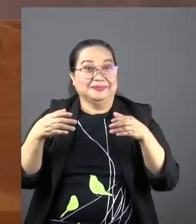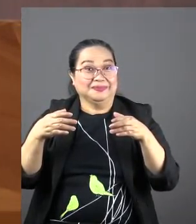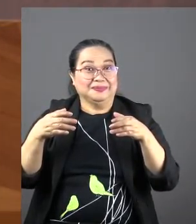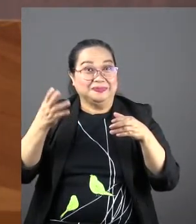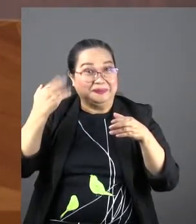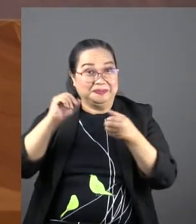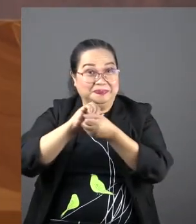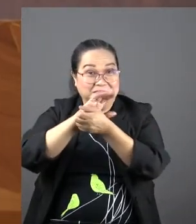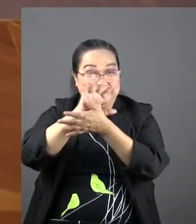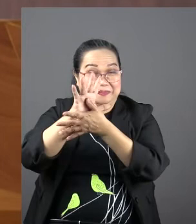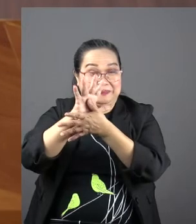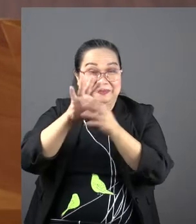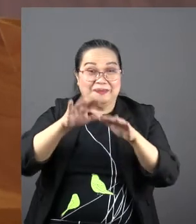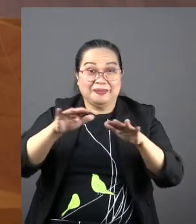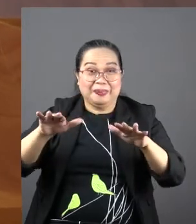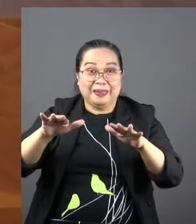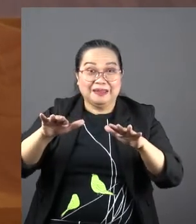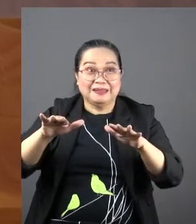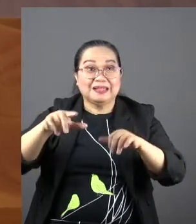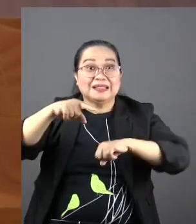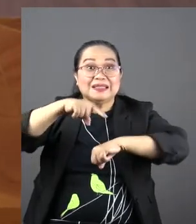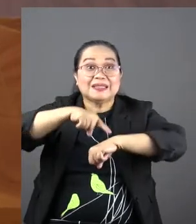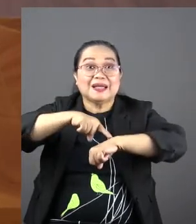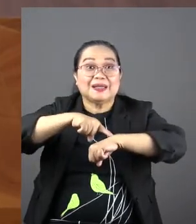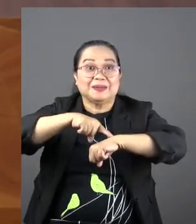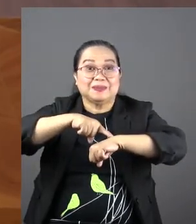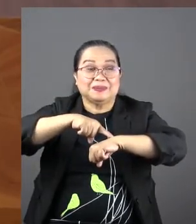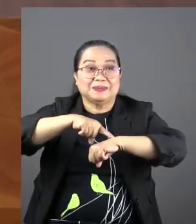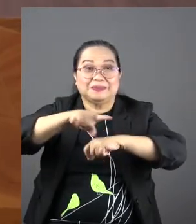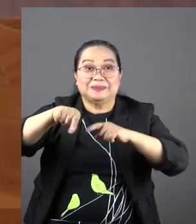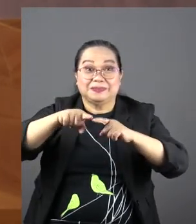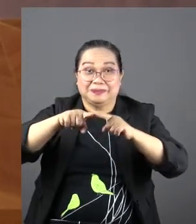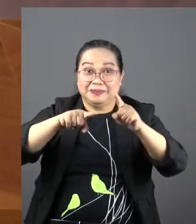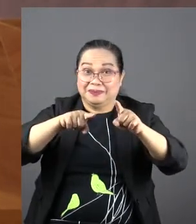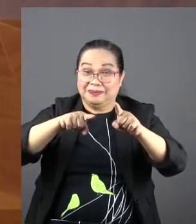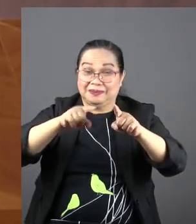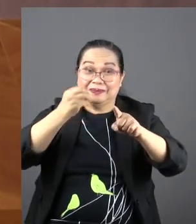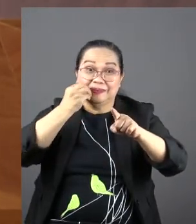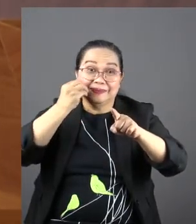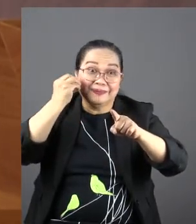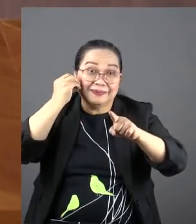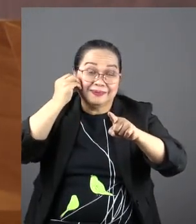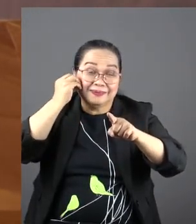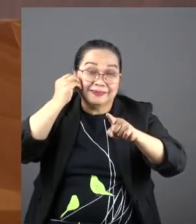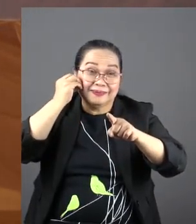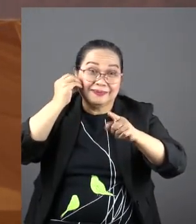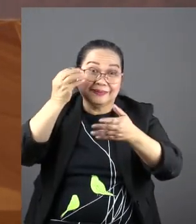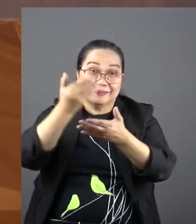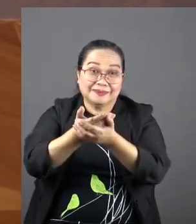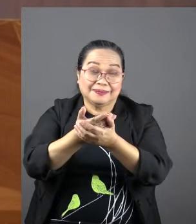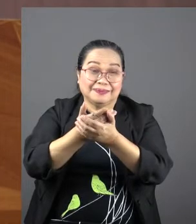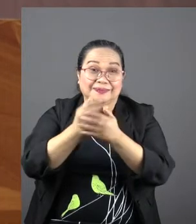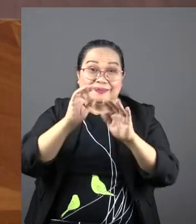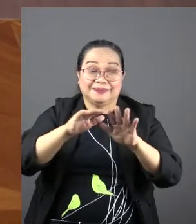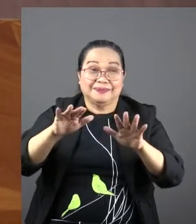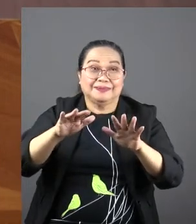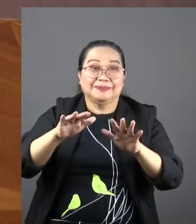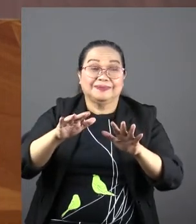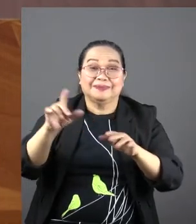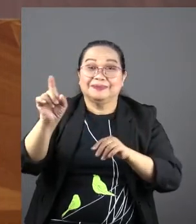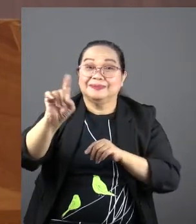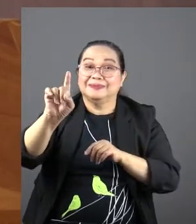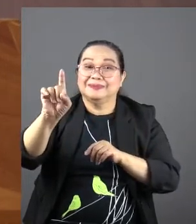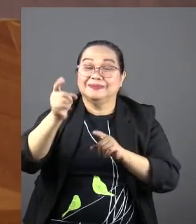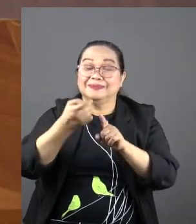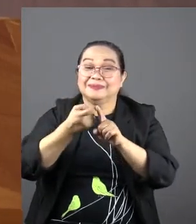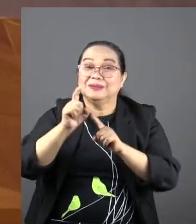it was the children's turn when you were coming home you know sometimes my children would ask me where did you